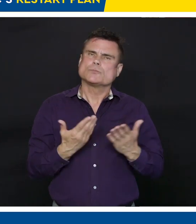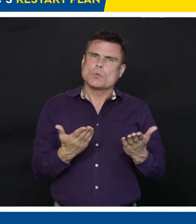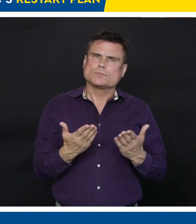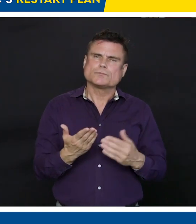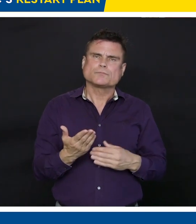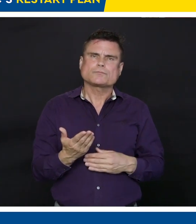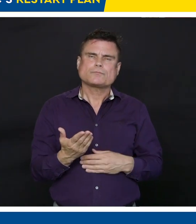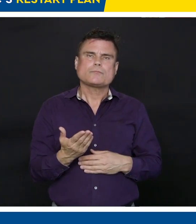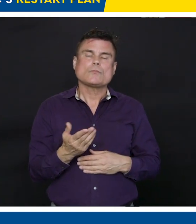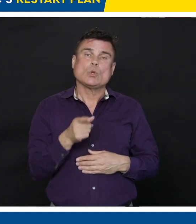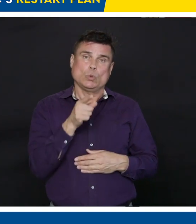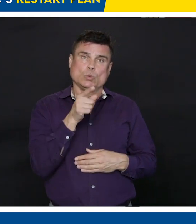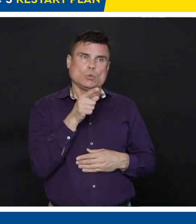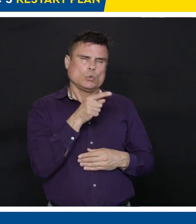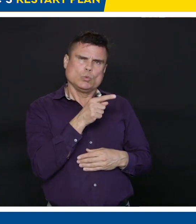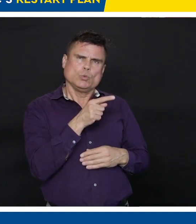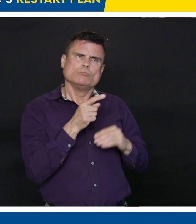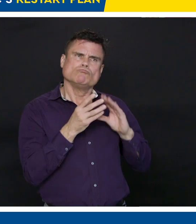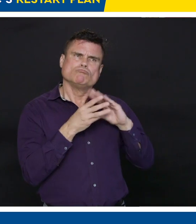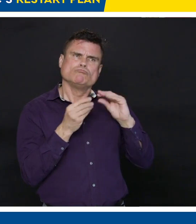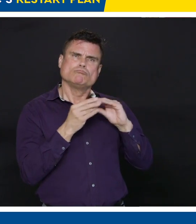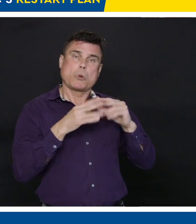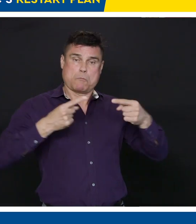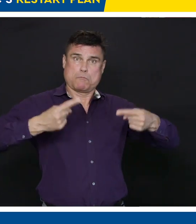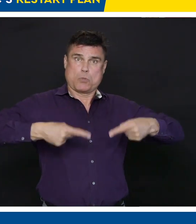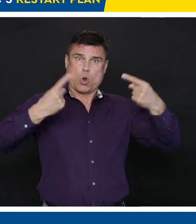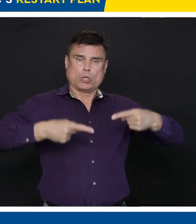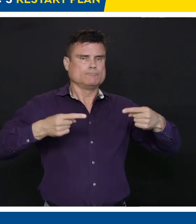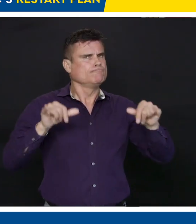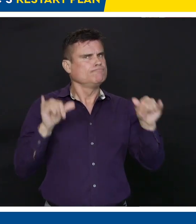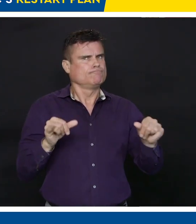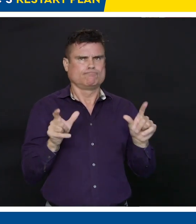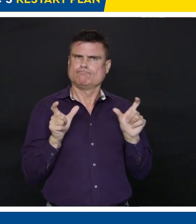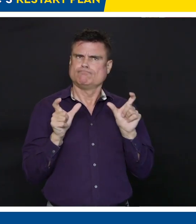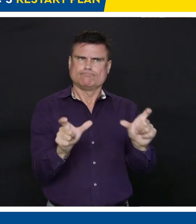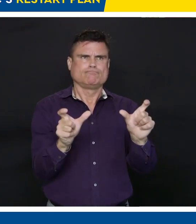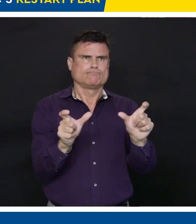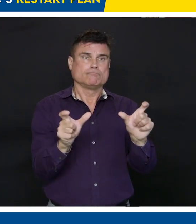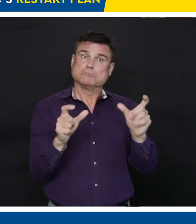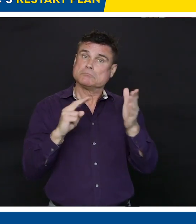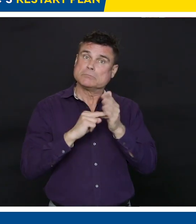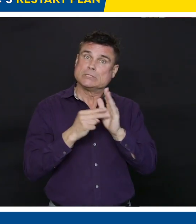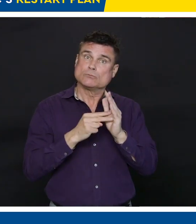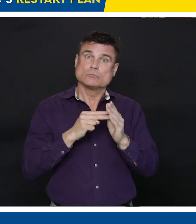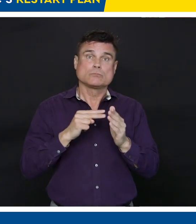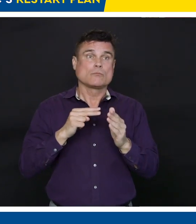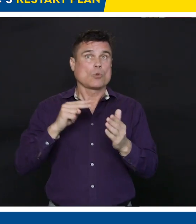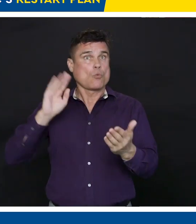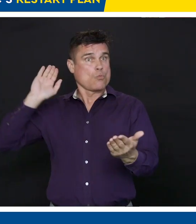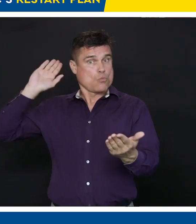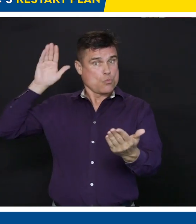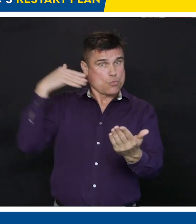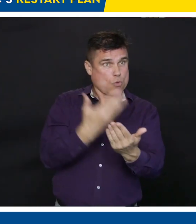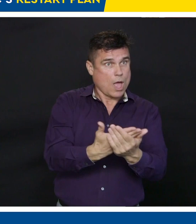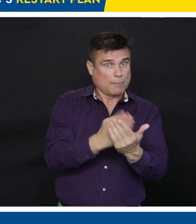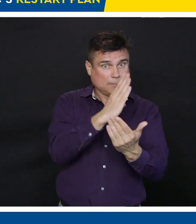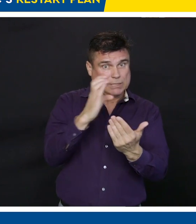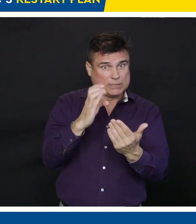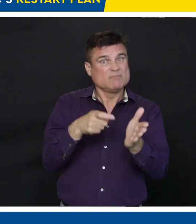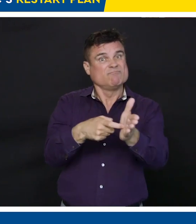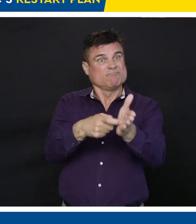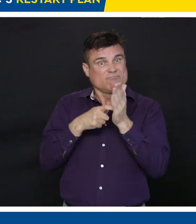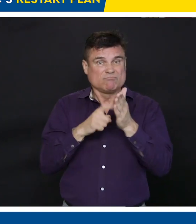Does that mean that the 14-day self-isolation requirement will be